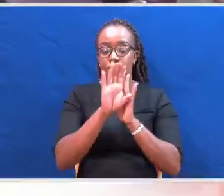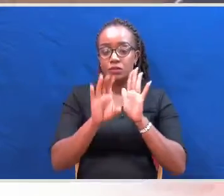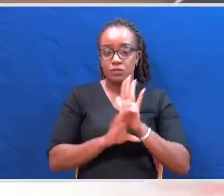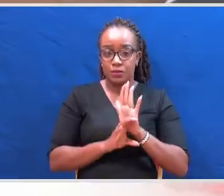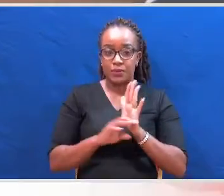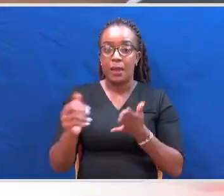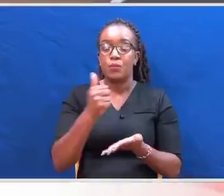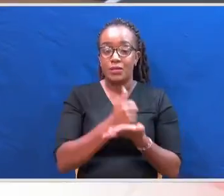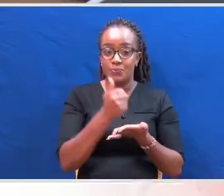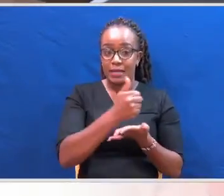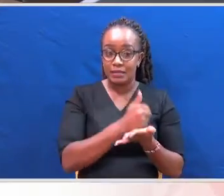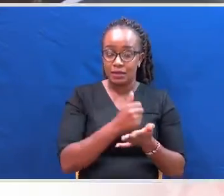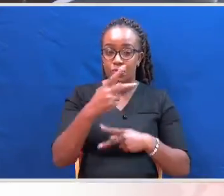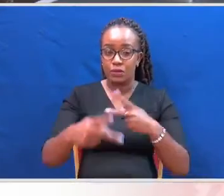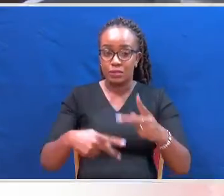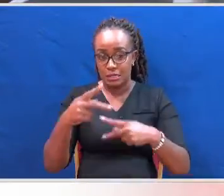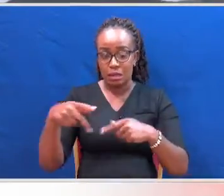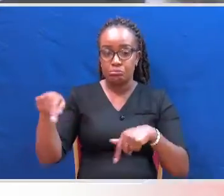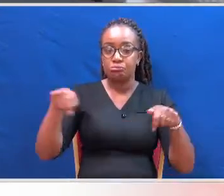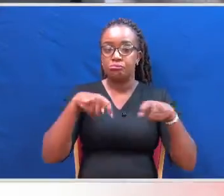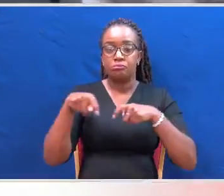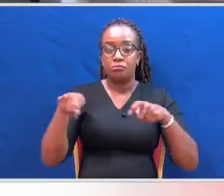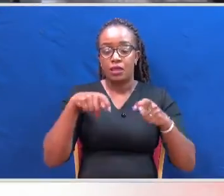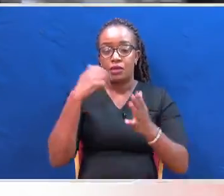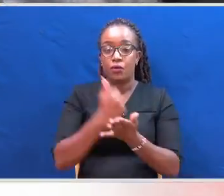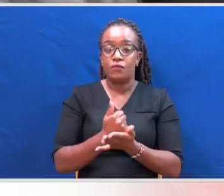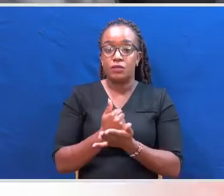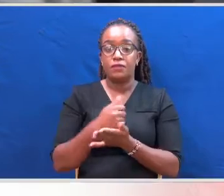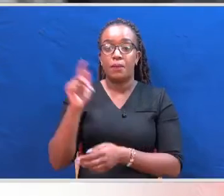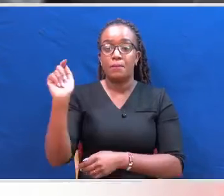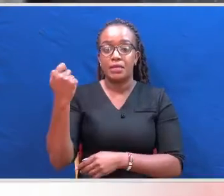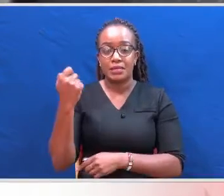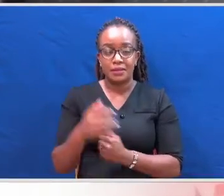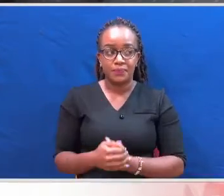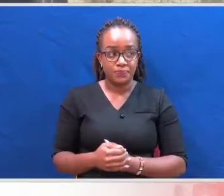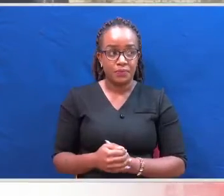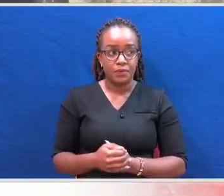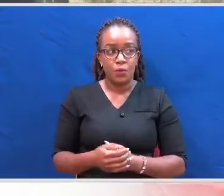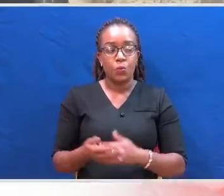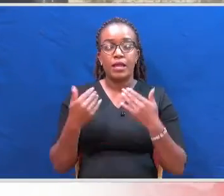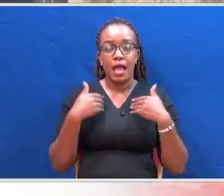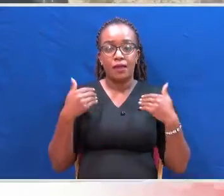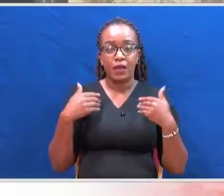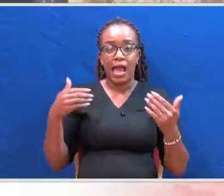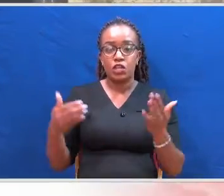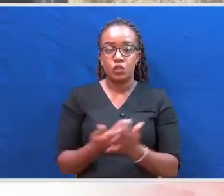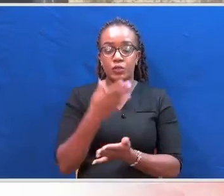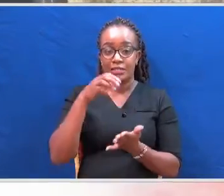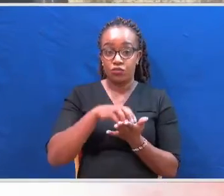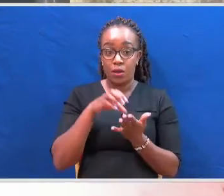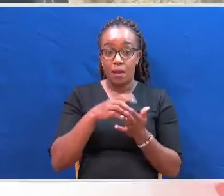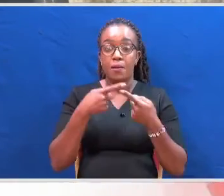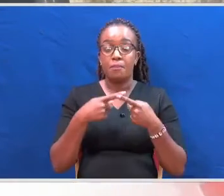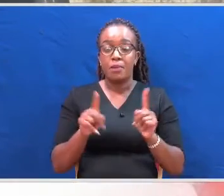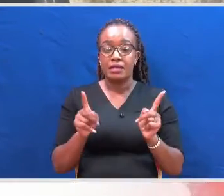The appointment process is still pending in the office of the President. We may have a new station, but it's only allocated only